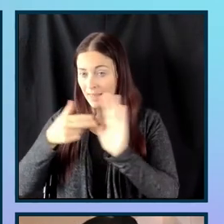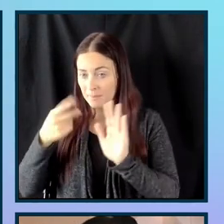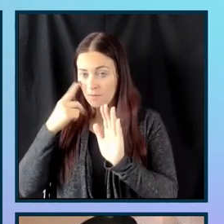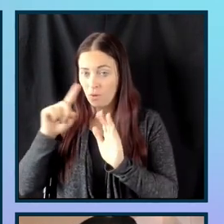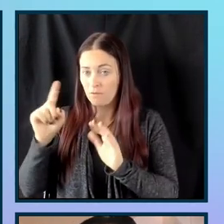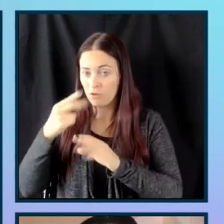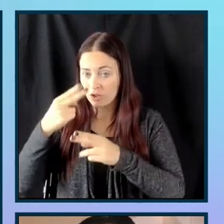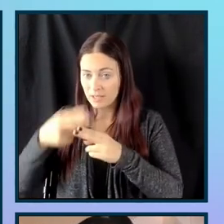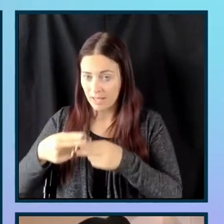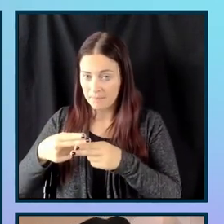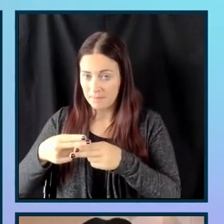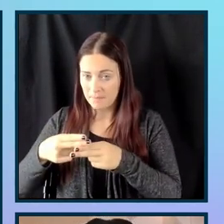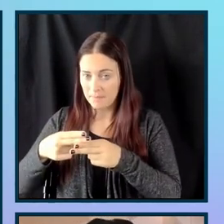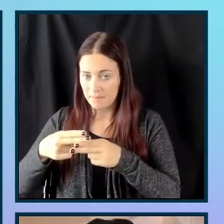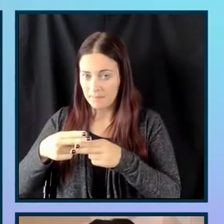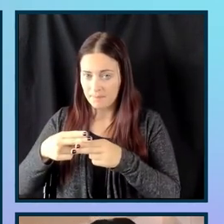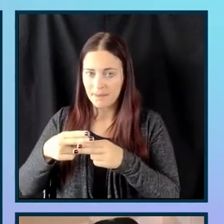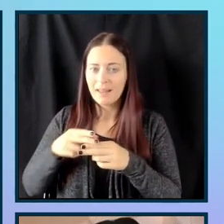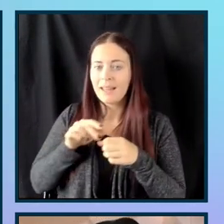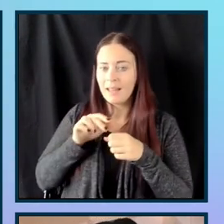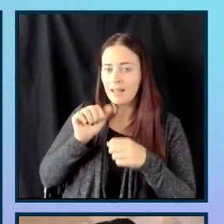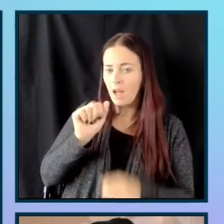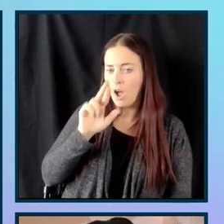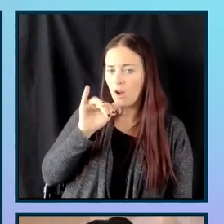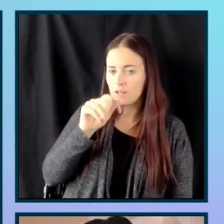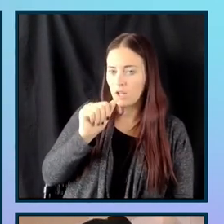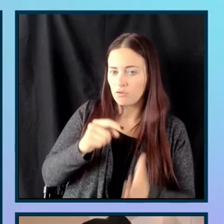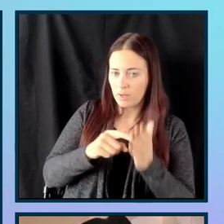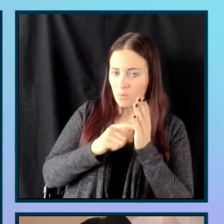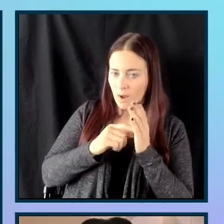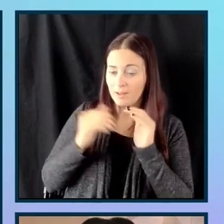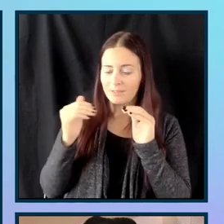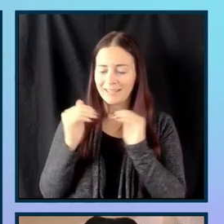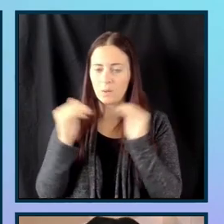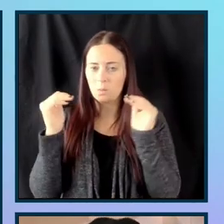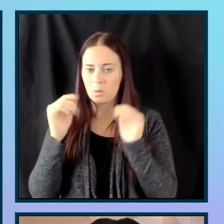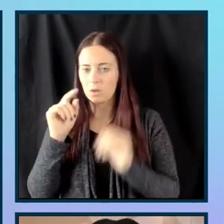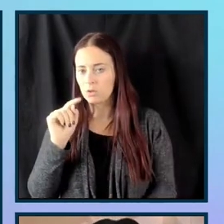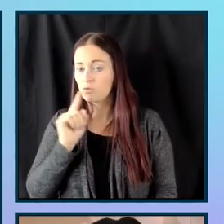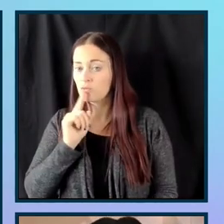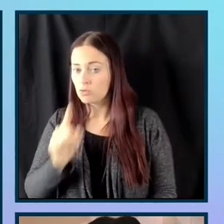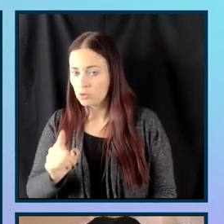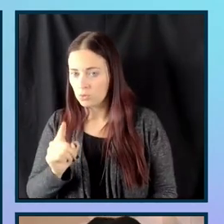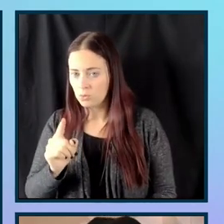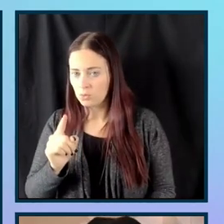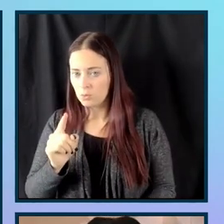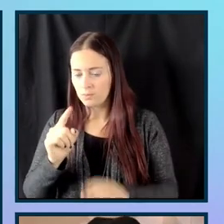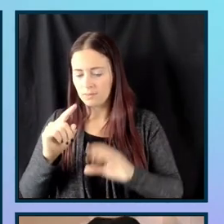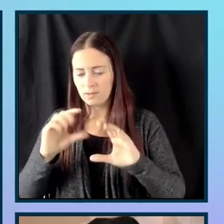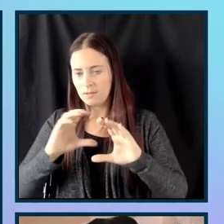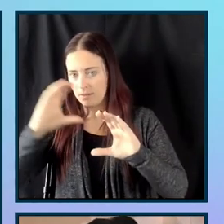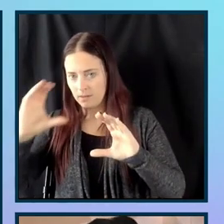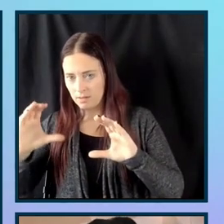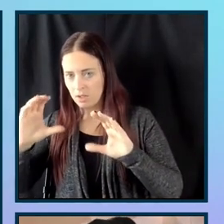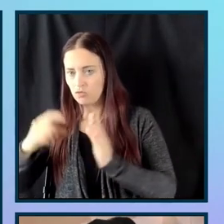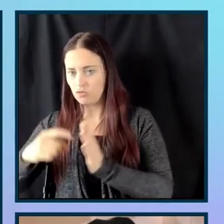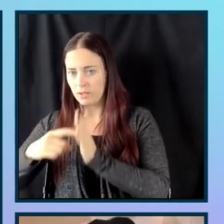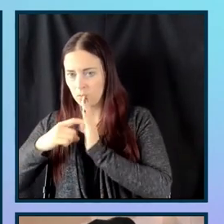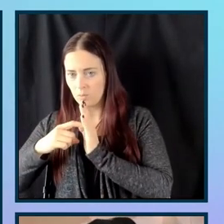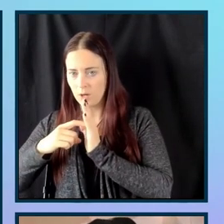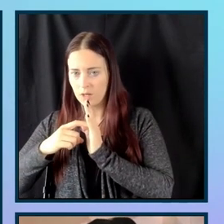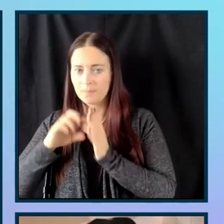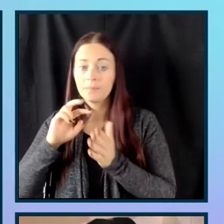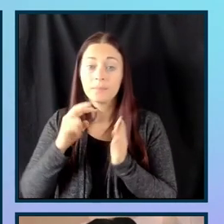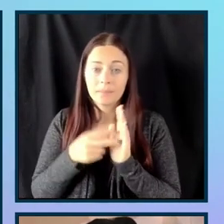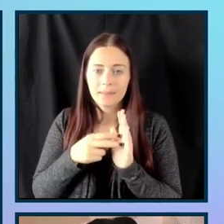And then I have aria required equals true as well as required. So, if I have